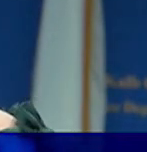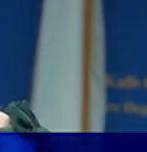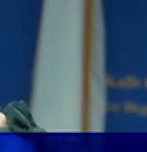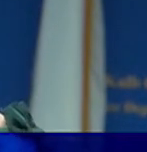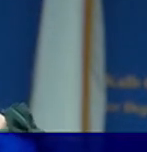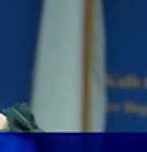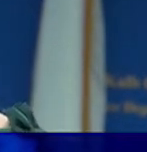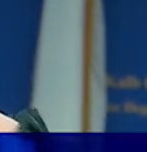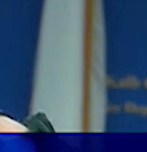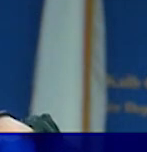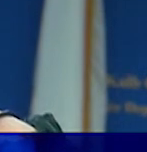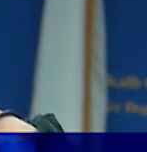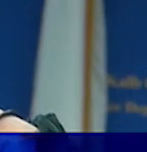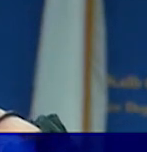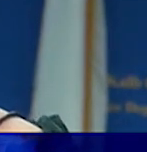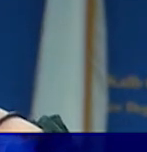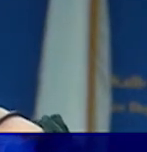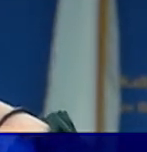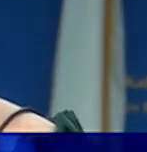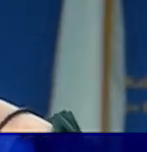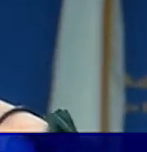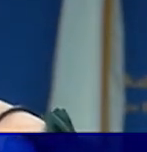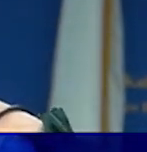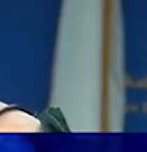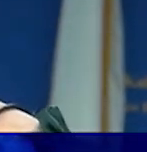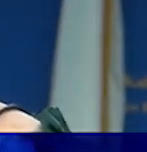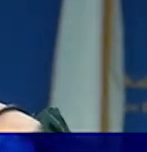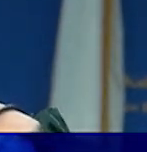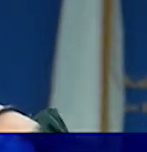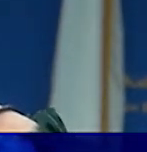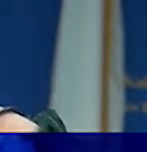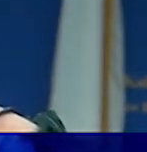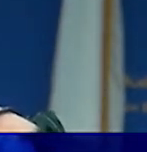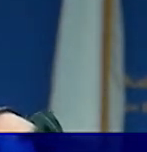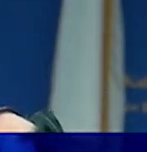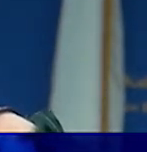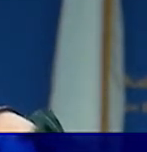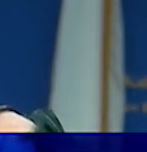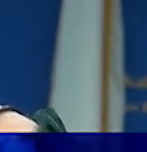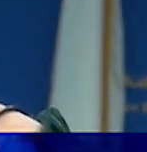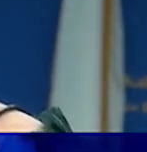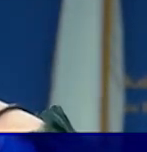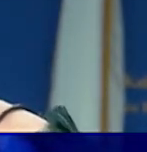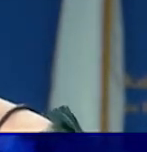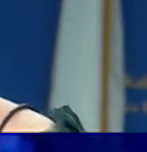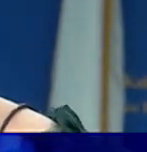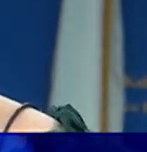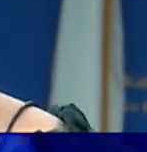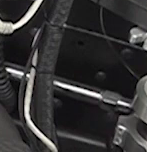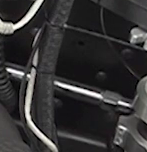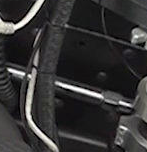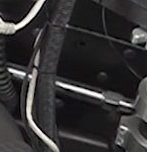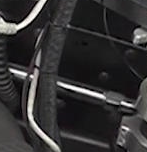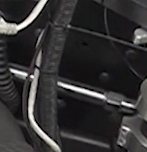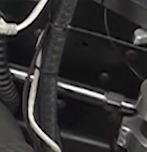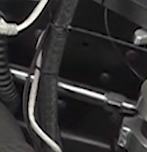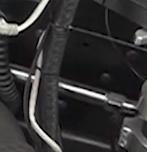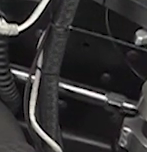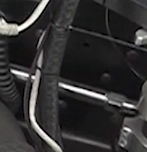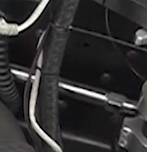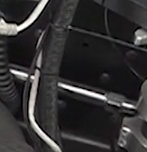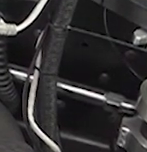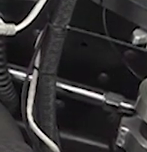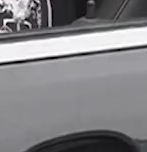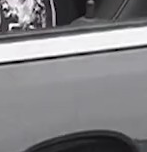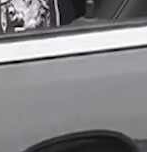that the officers have masks in their vehicles. That way they can provide it if they encounter anyone that may be showing symptoms. And also they can